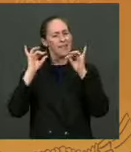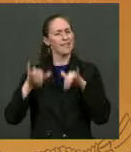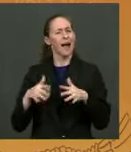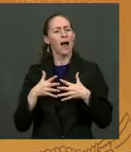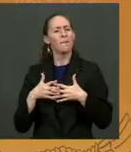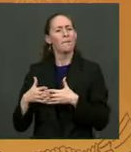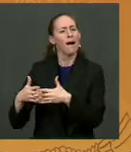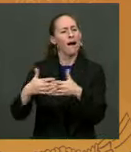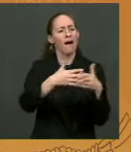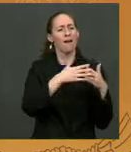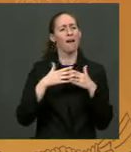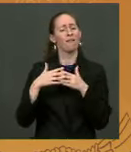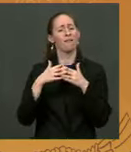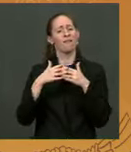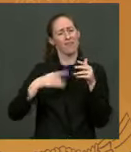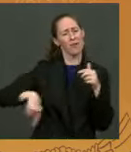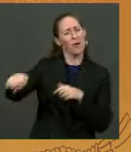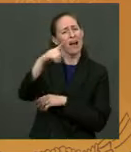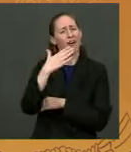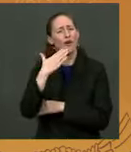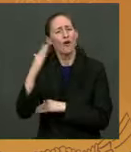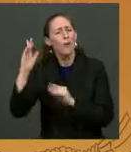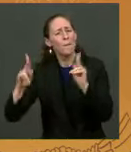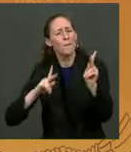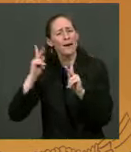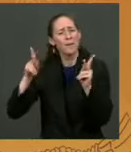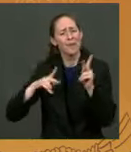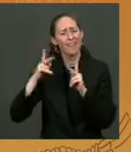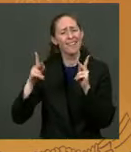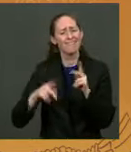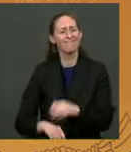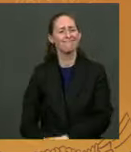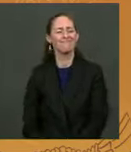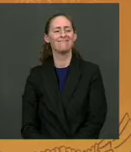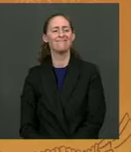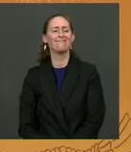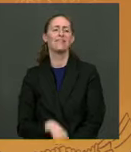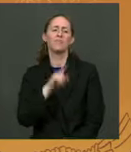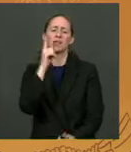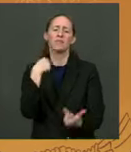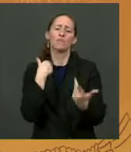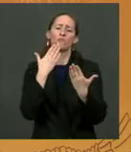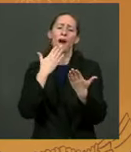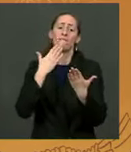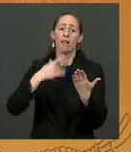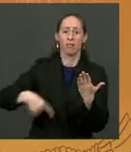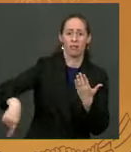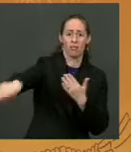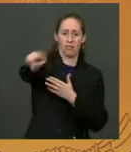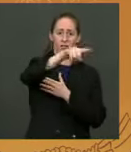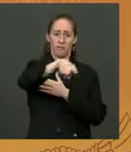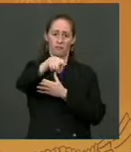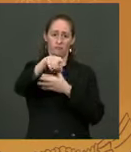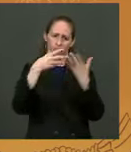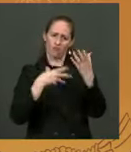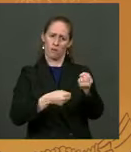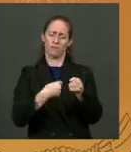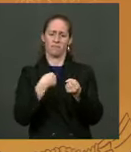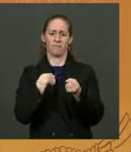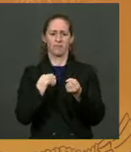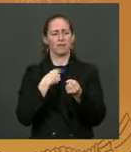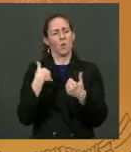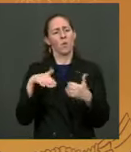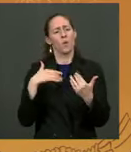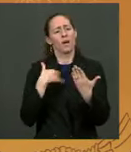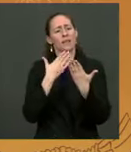You, the American people, I forever am grateful for your trust you placed in me. And from the Biden family to yours,